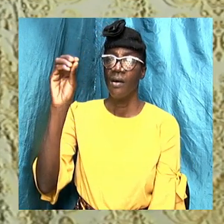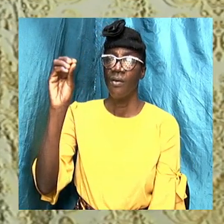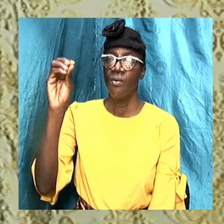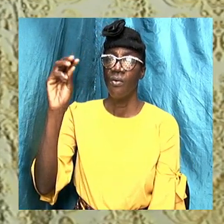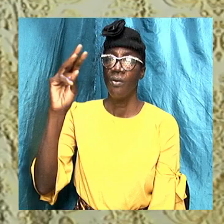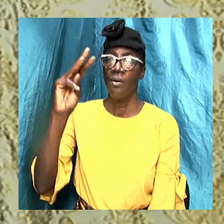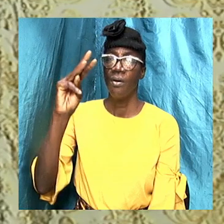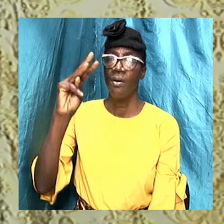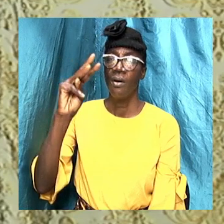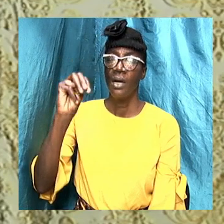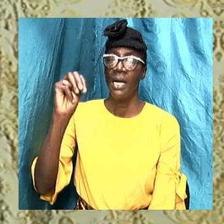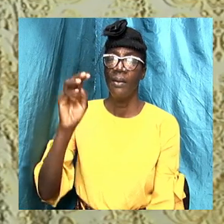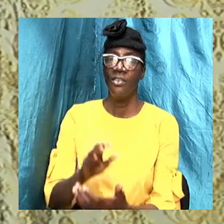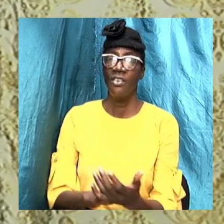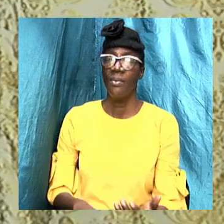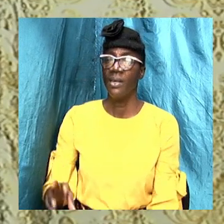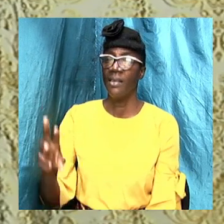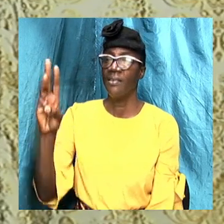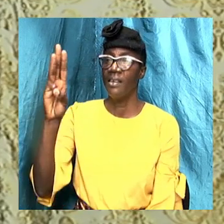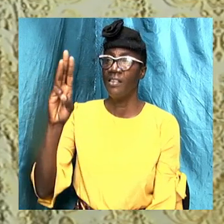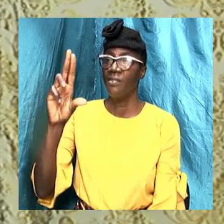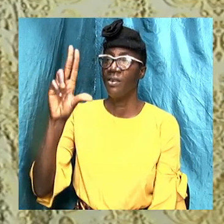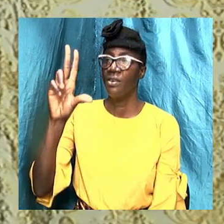verse 3 to 4